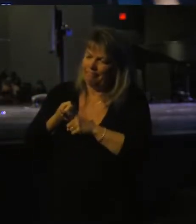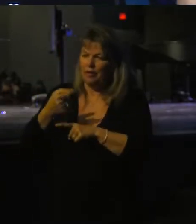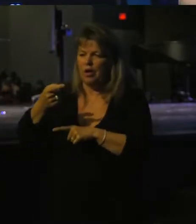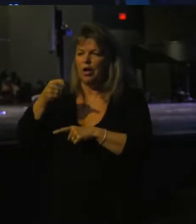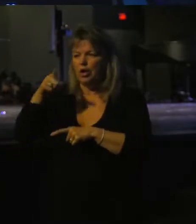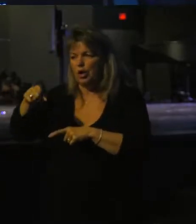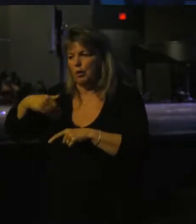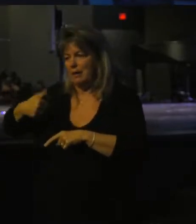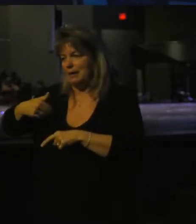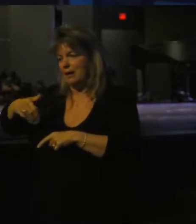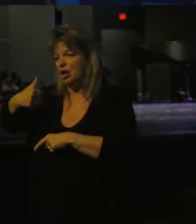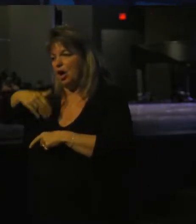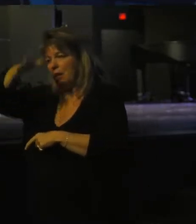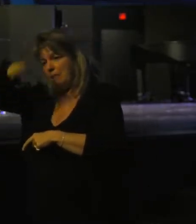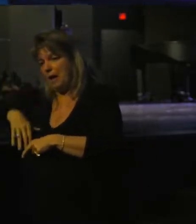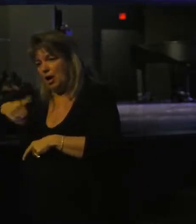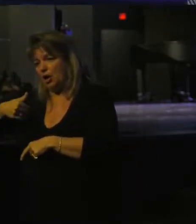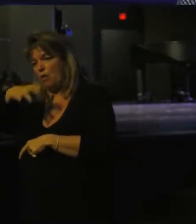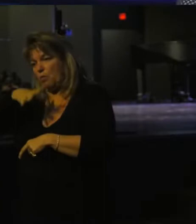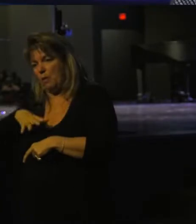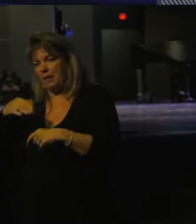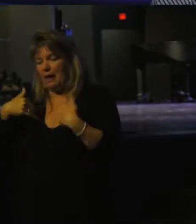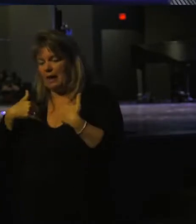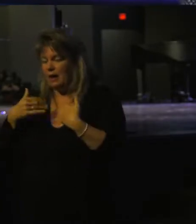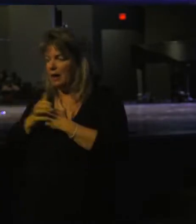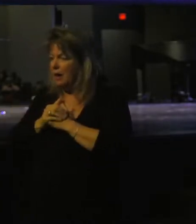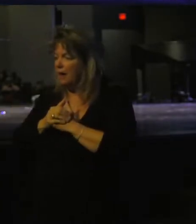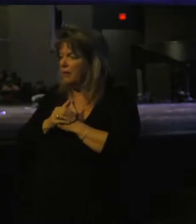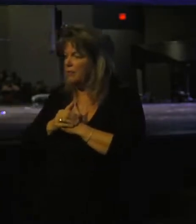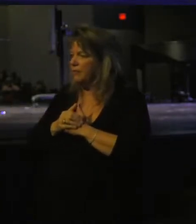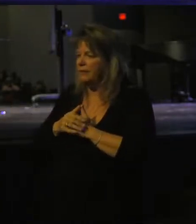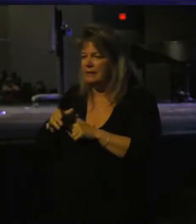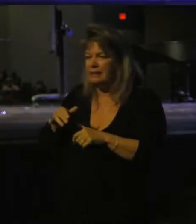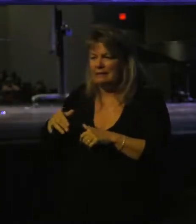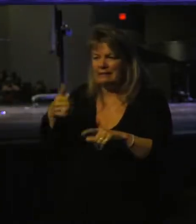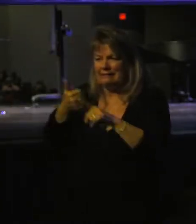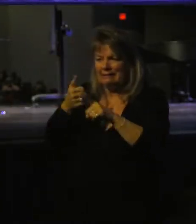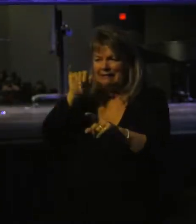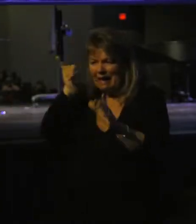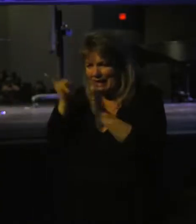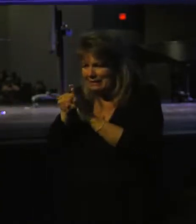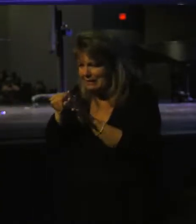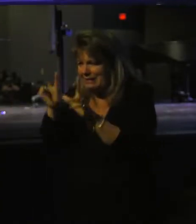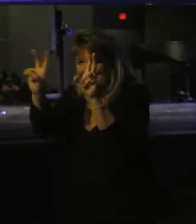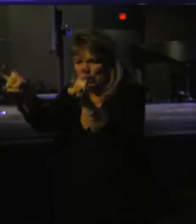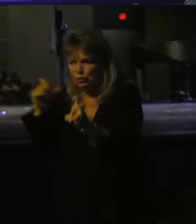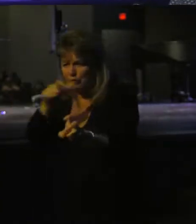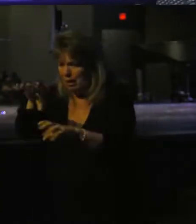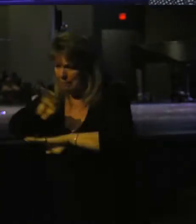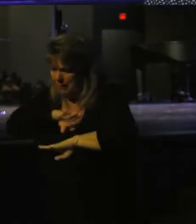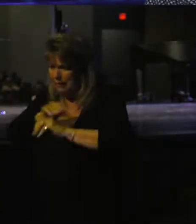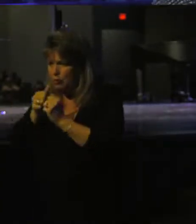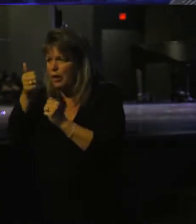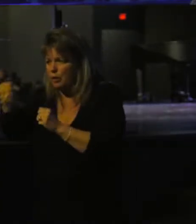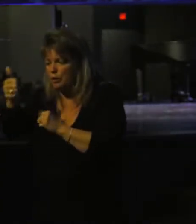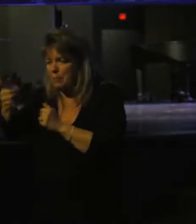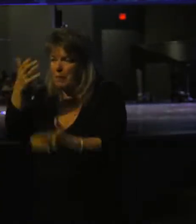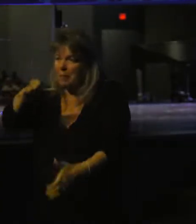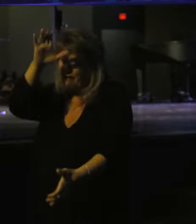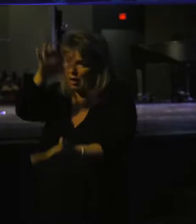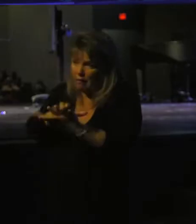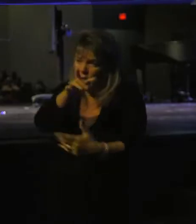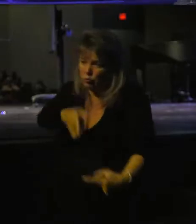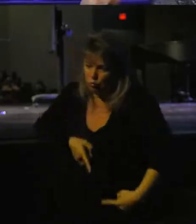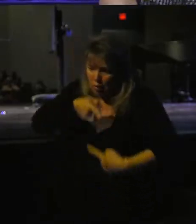you as a young man or young woman have identity issues that you're not pleased with yourself, when maybe you as a husband are